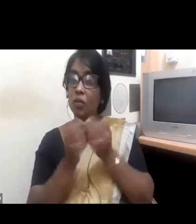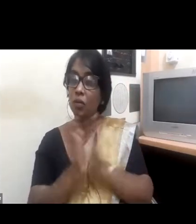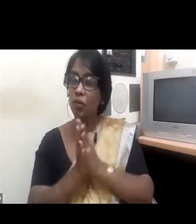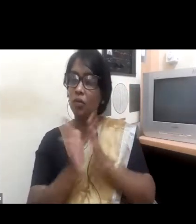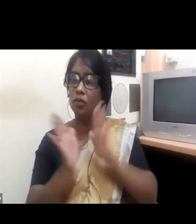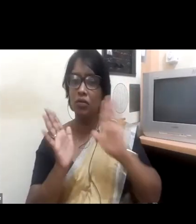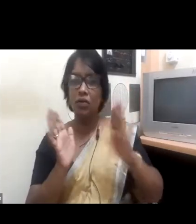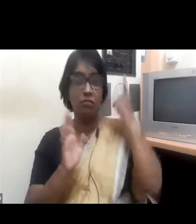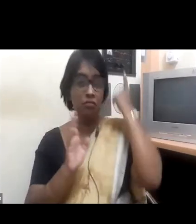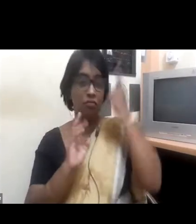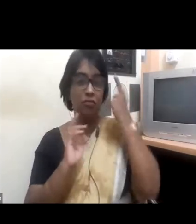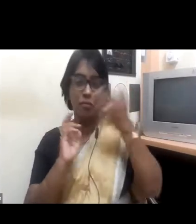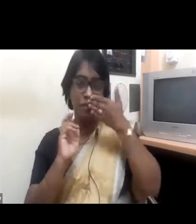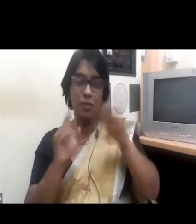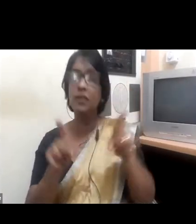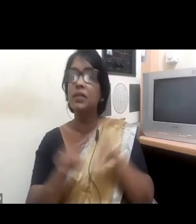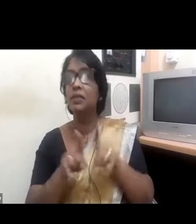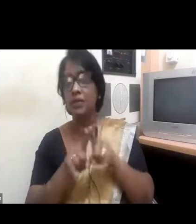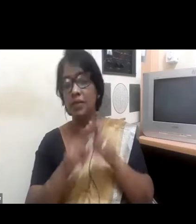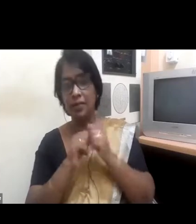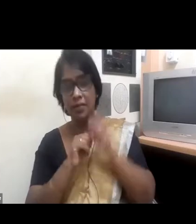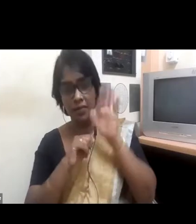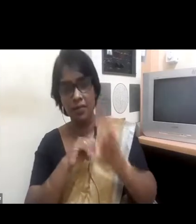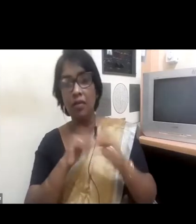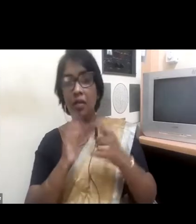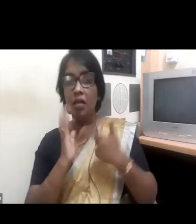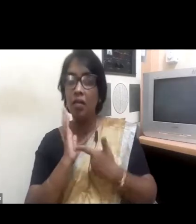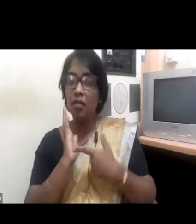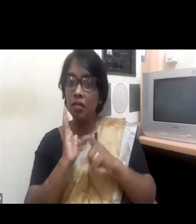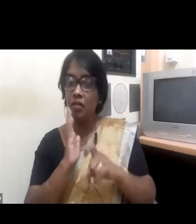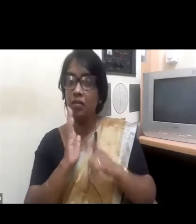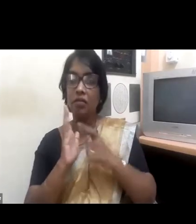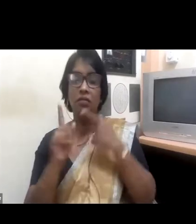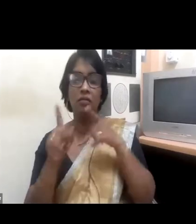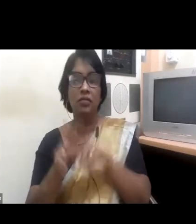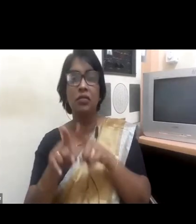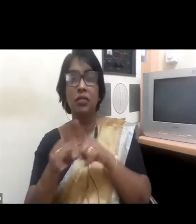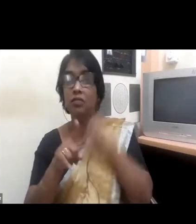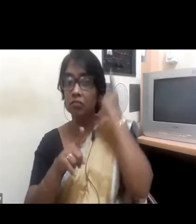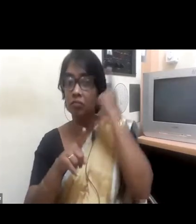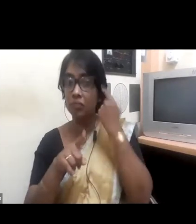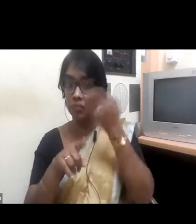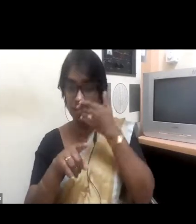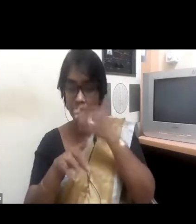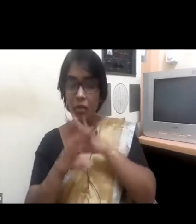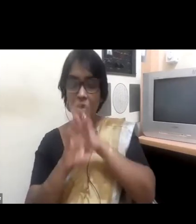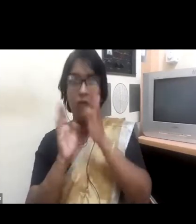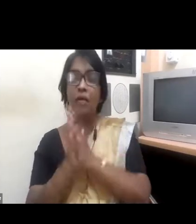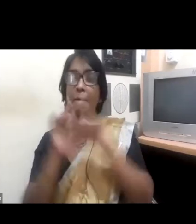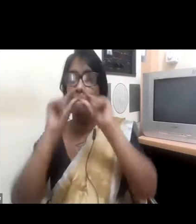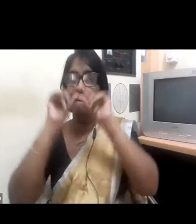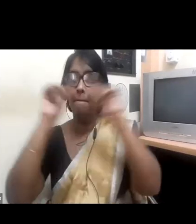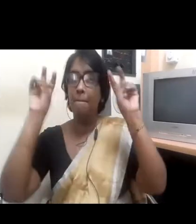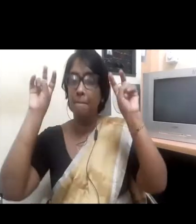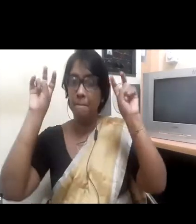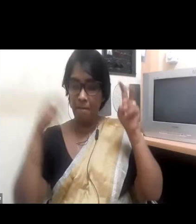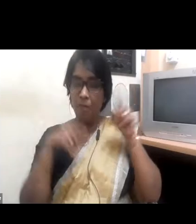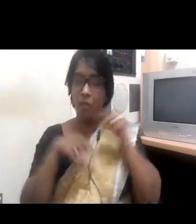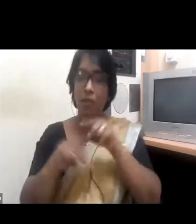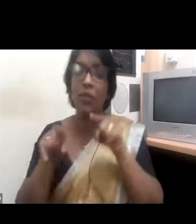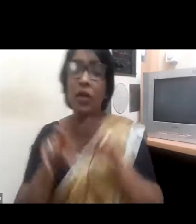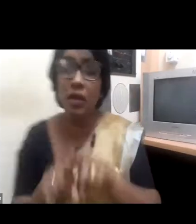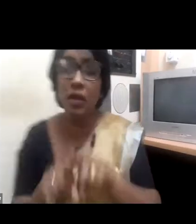A technical specialty or the domain knowledge, maybe finance, HR, IT, will surely be